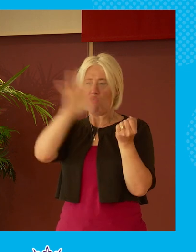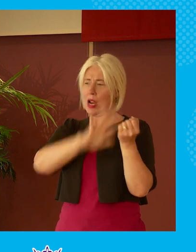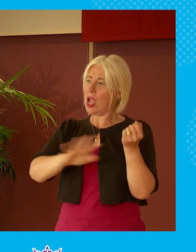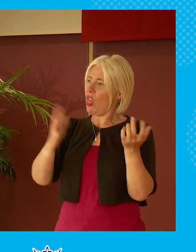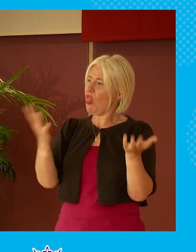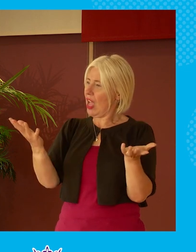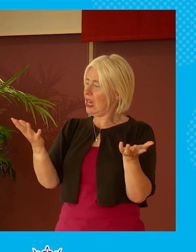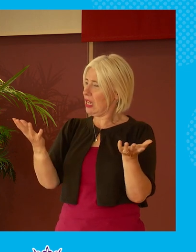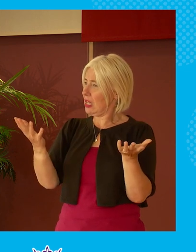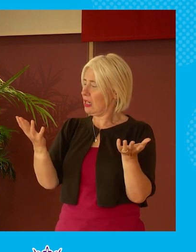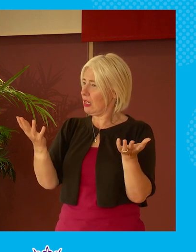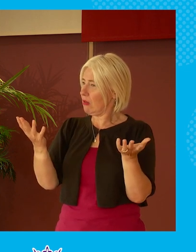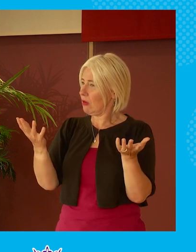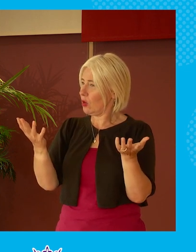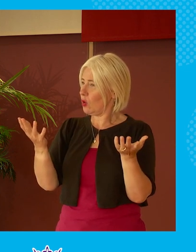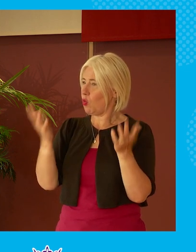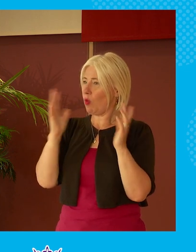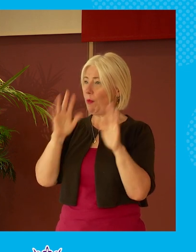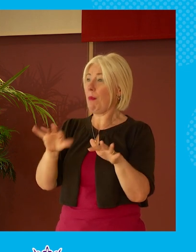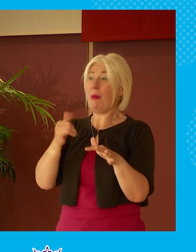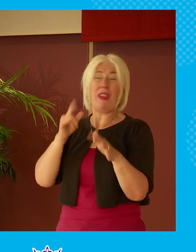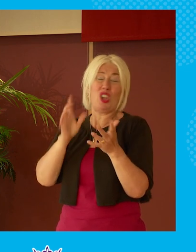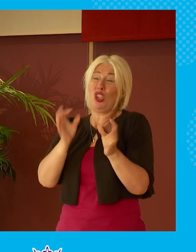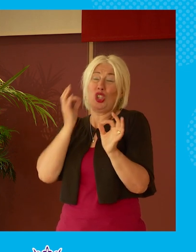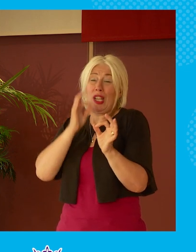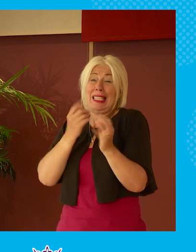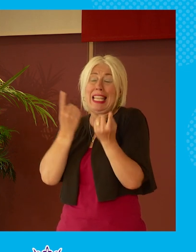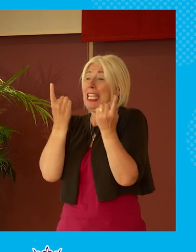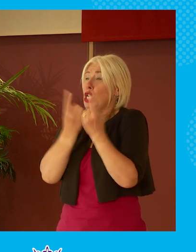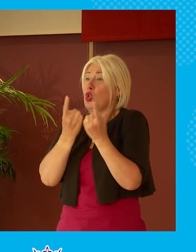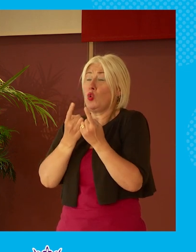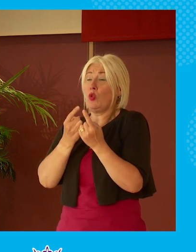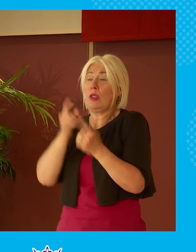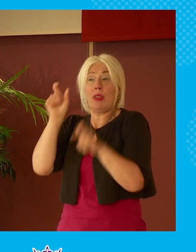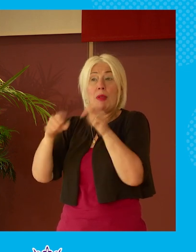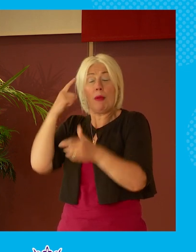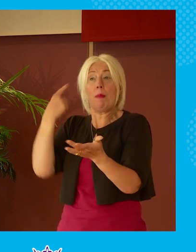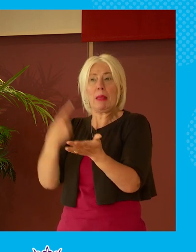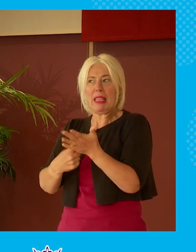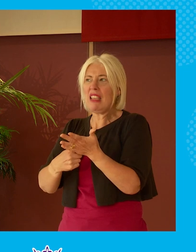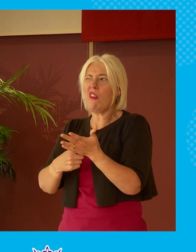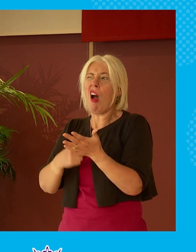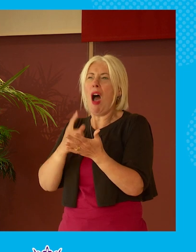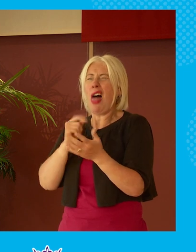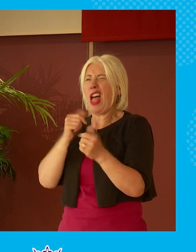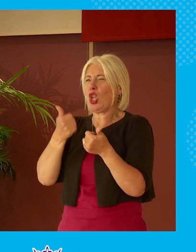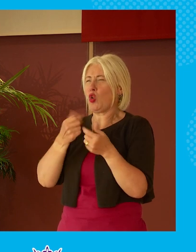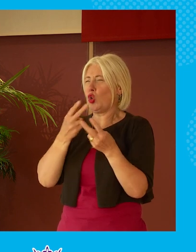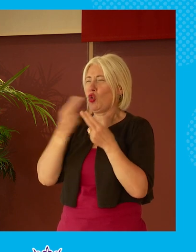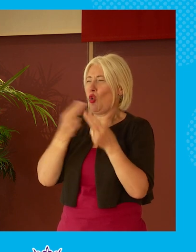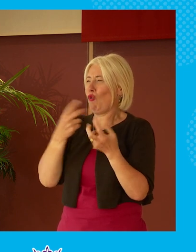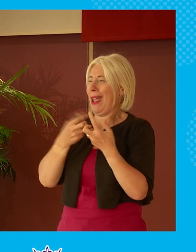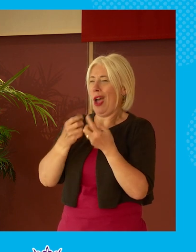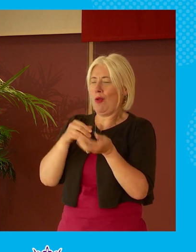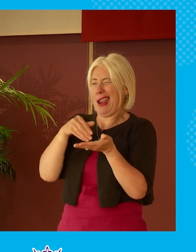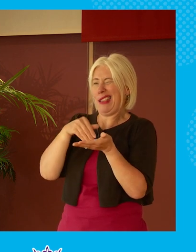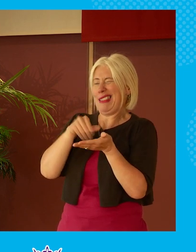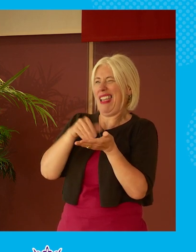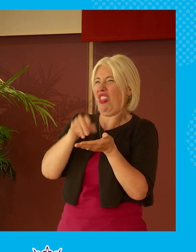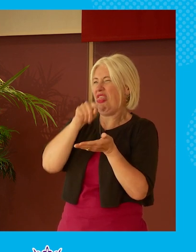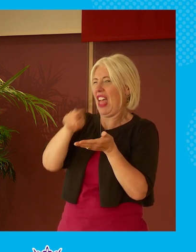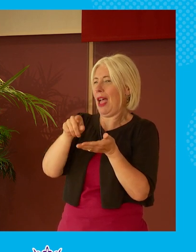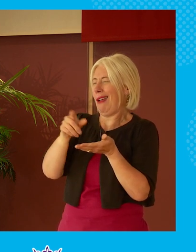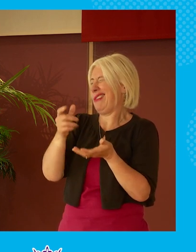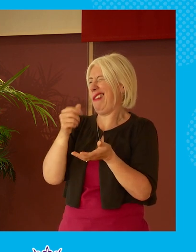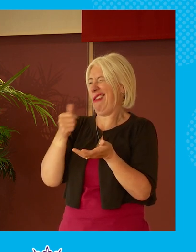there there may be um you know just issues as i say that people believe that they can get mileage on and believe that they can set a trap for